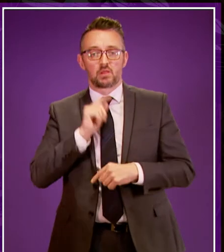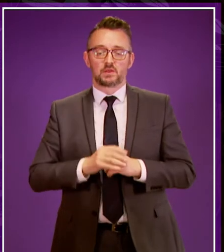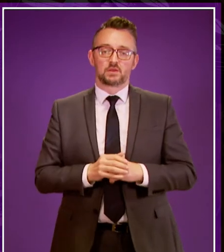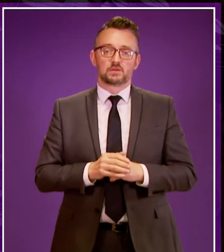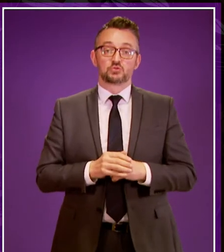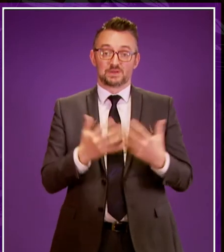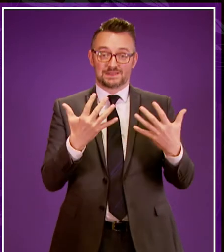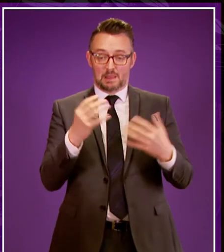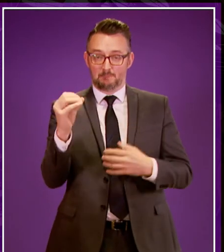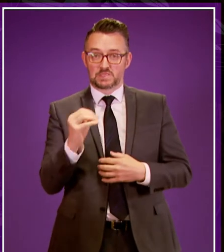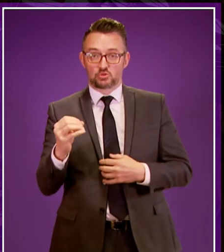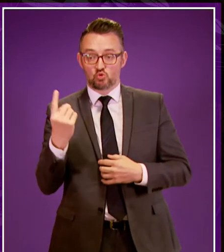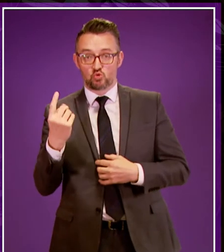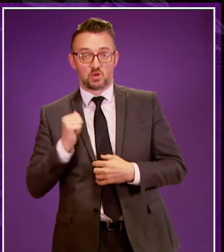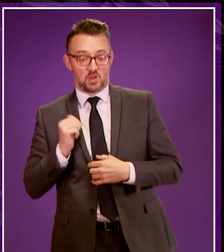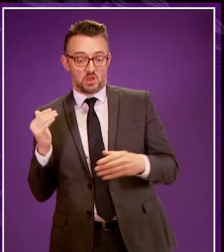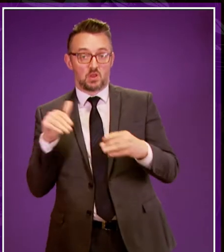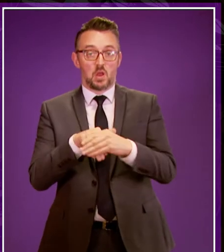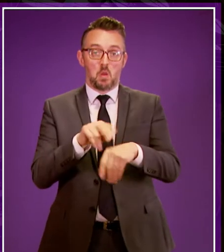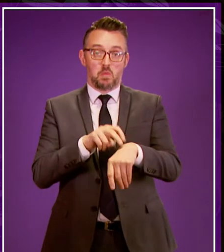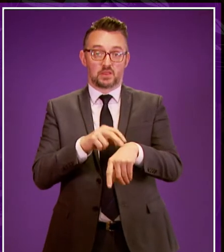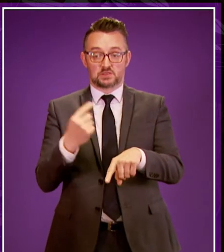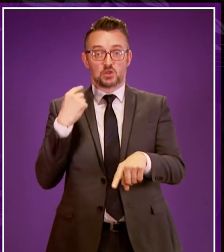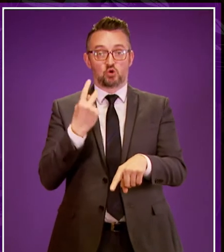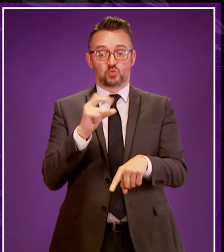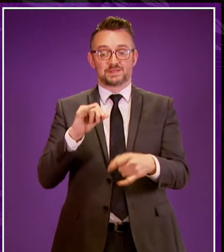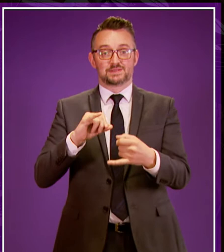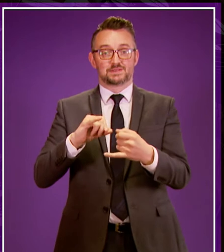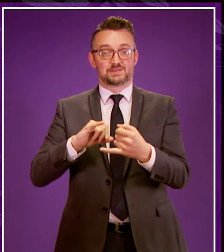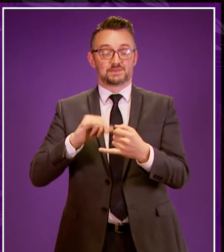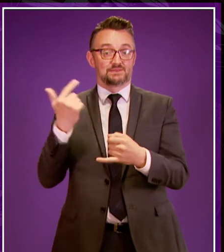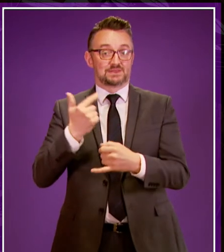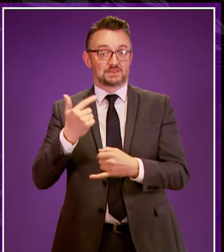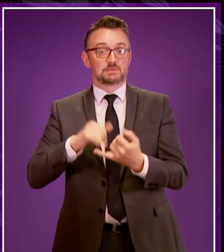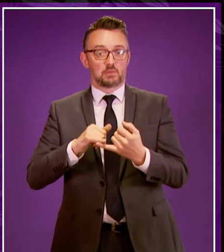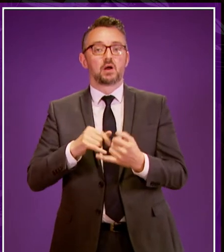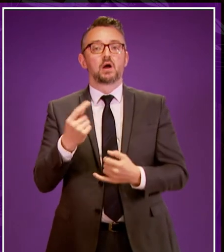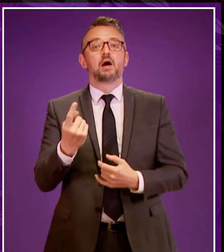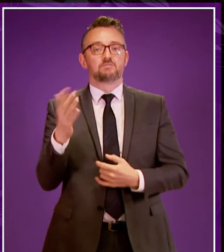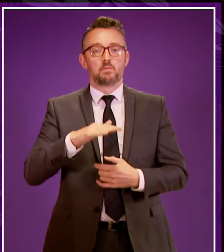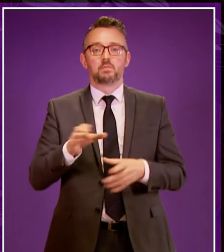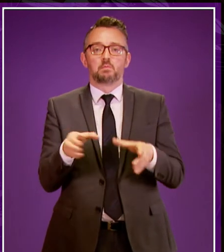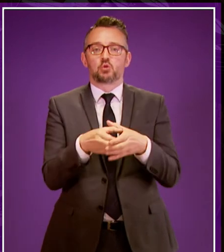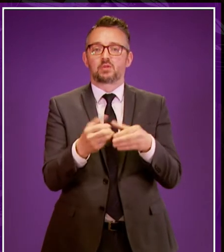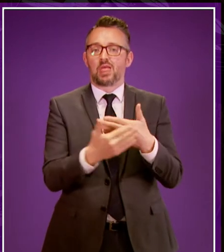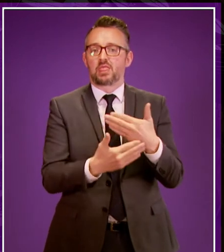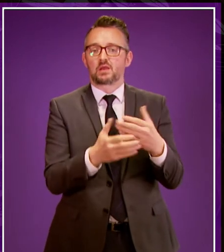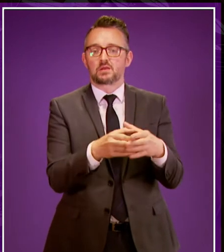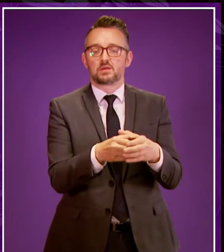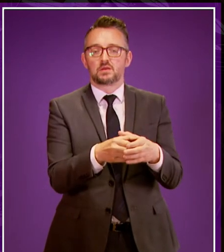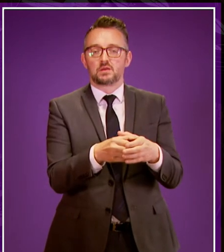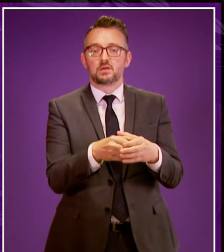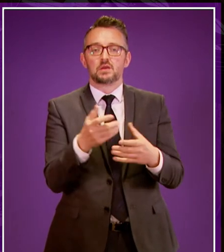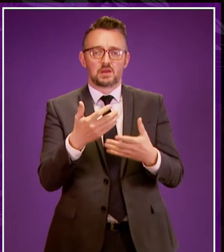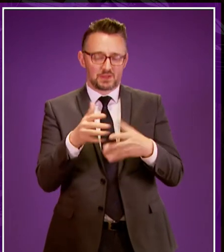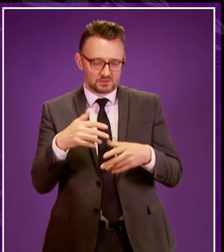of police recruits who joined Police Scotland in September 2017 came from minority ethnic backgrounds. Through